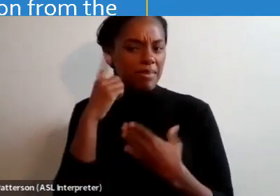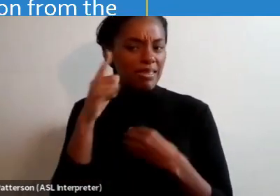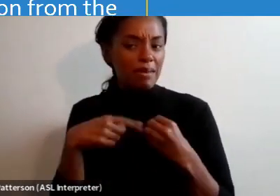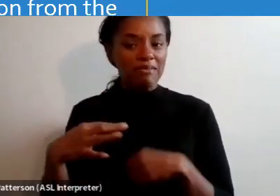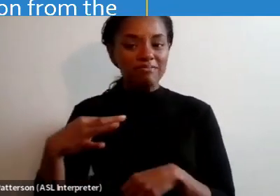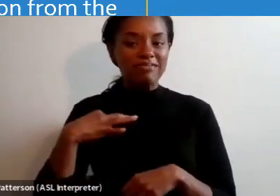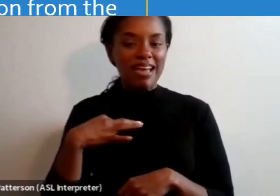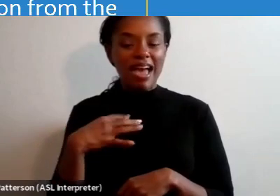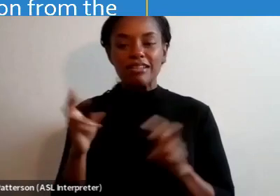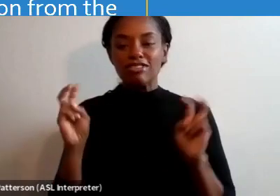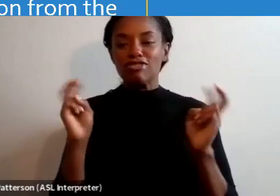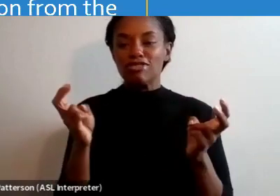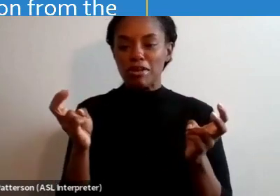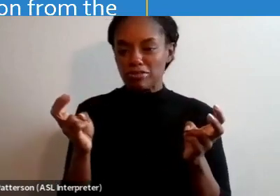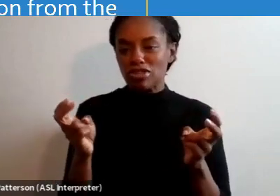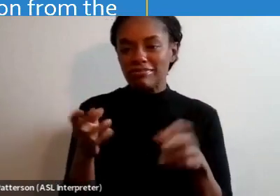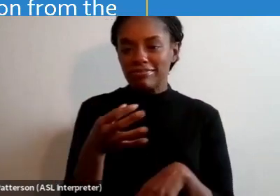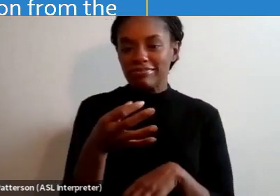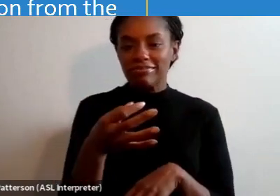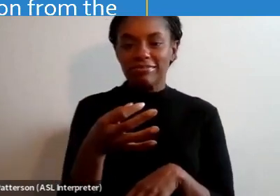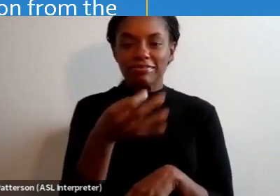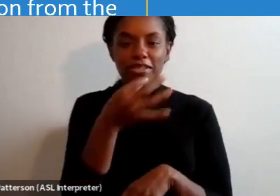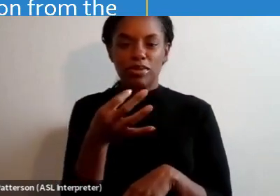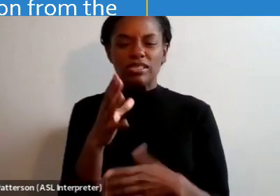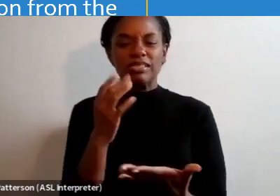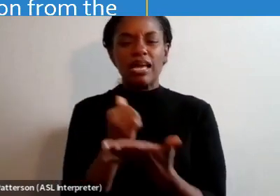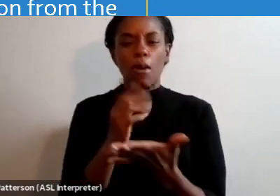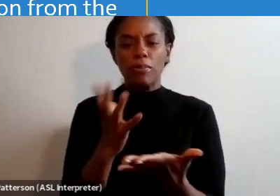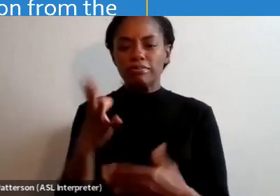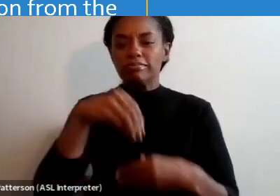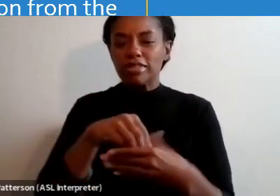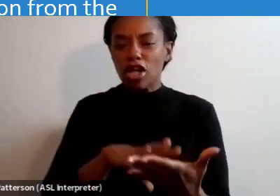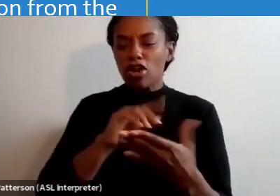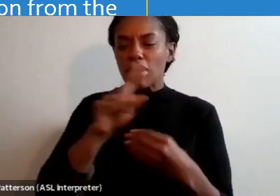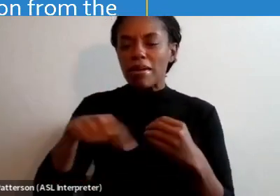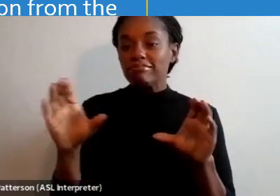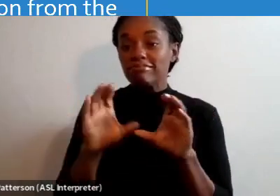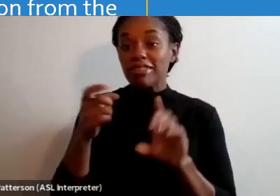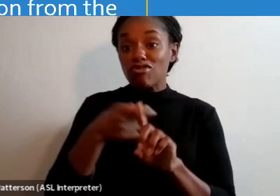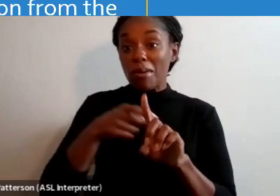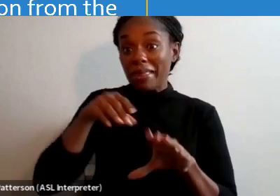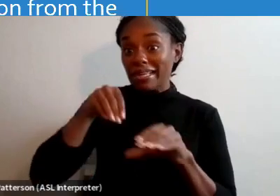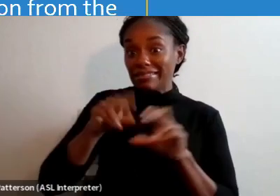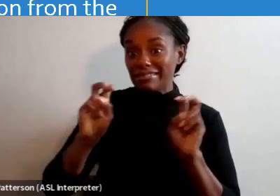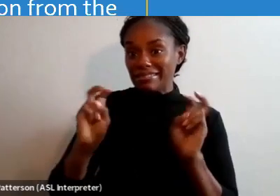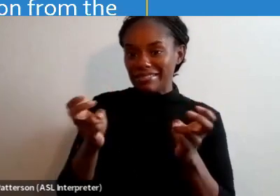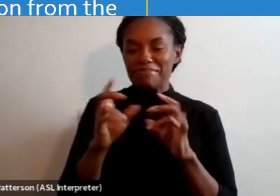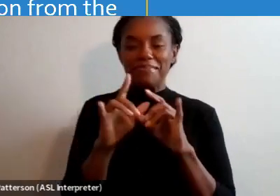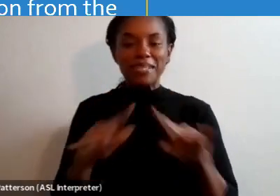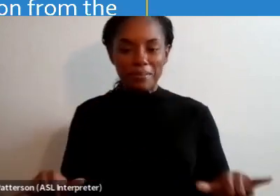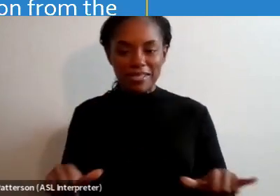expert that will allow you to participate and learn about certification from the inside while also earning CE credit.